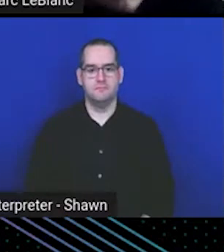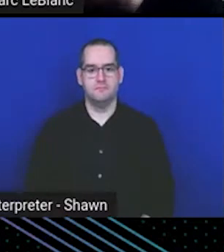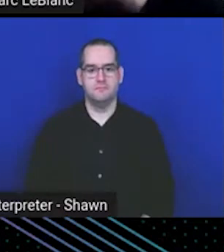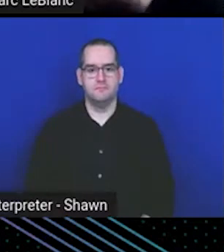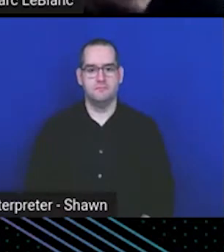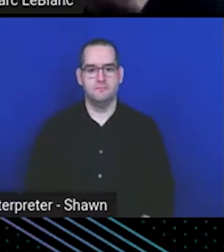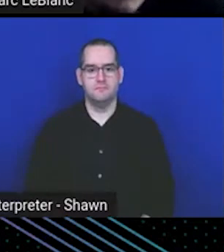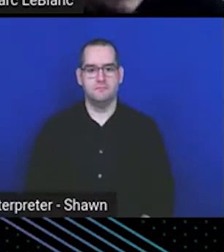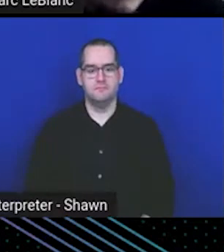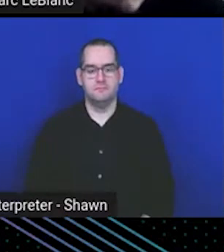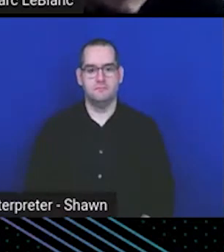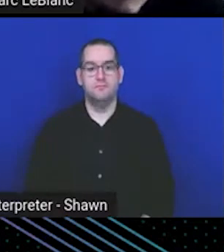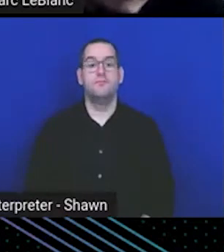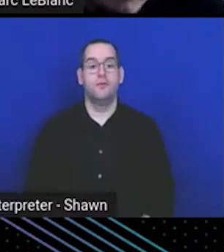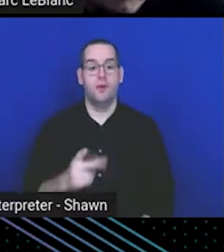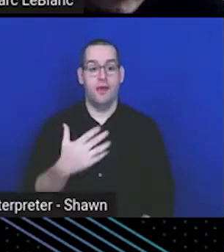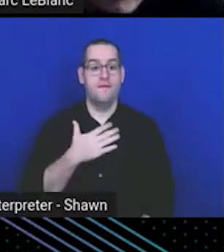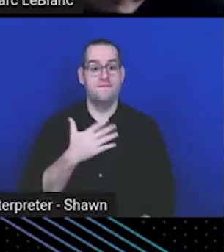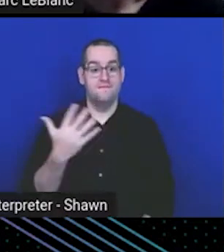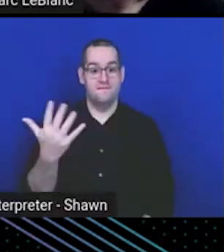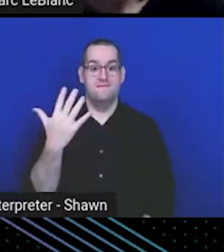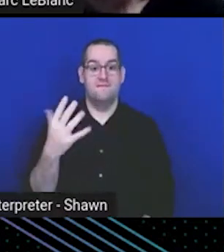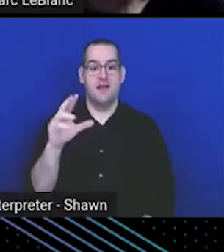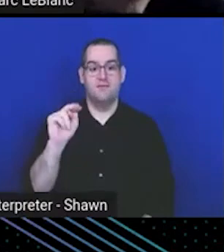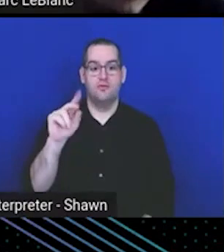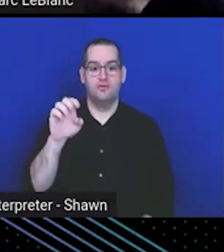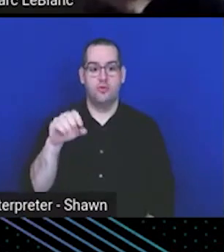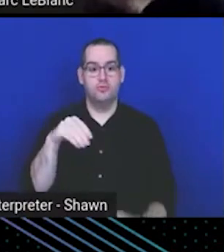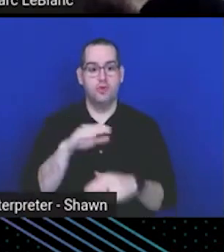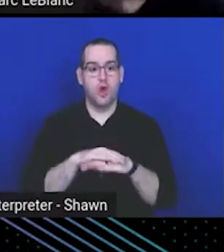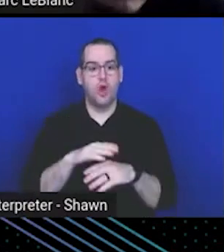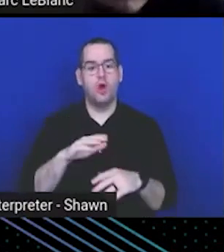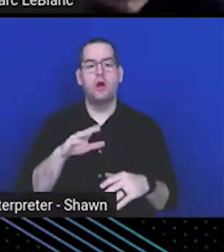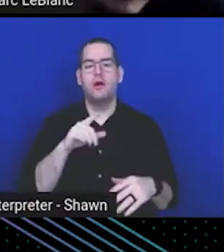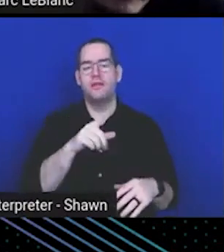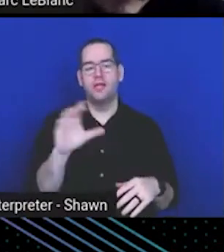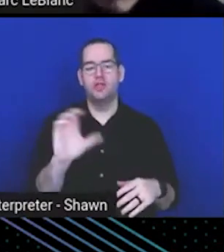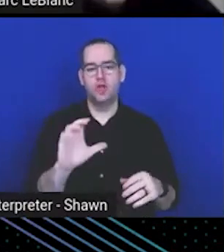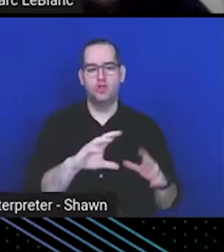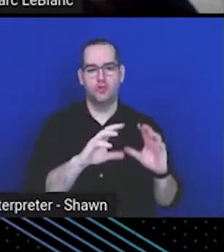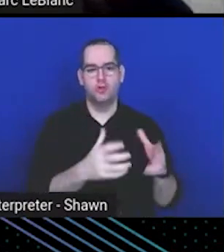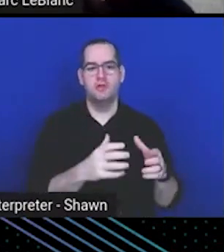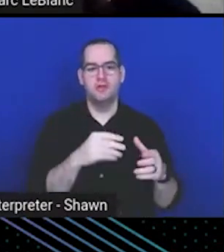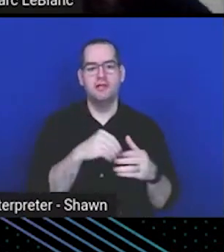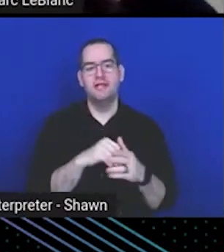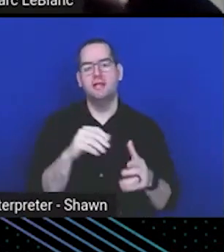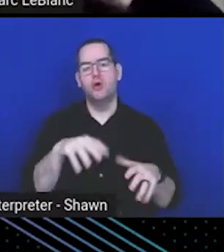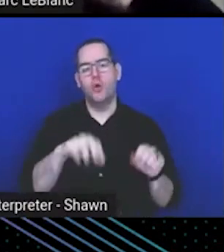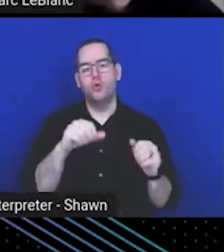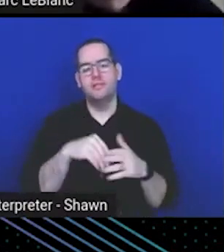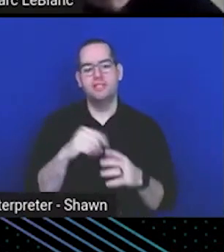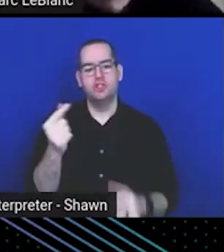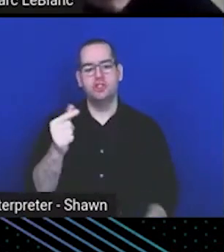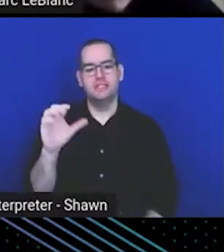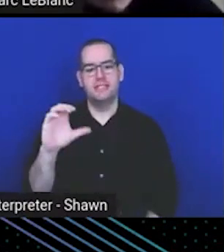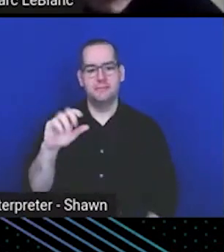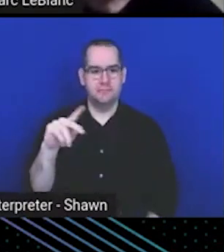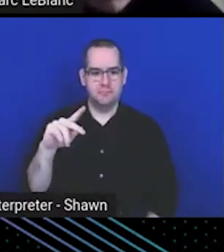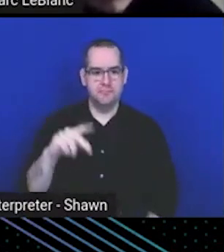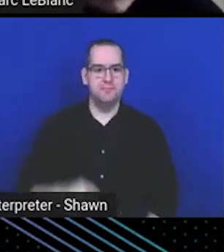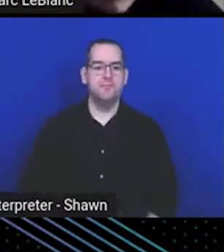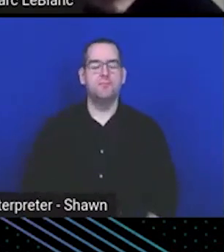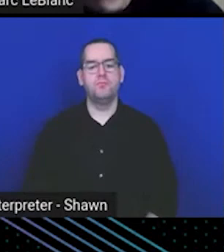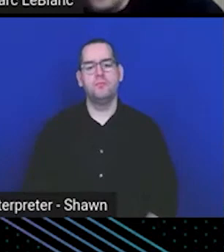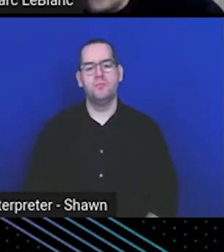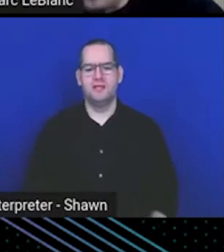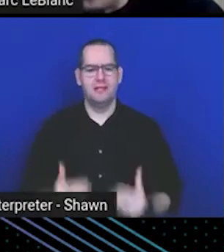So I have five nodes running in my console cluster on VMs. So this is a VM hosted in GCP. Again, is pretty easy to install.